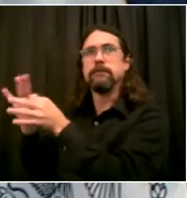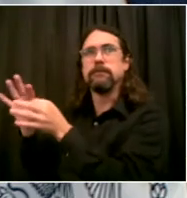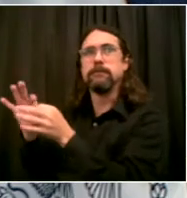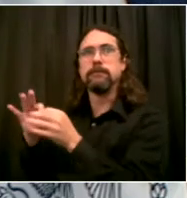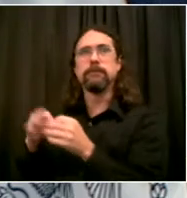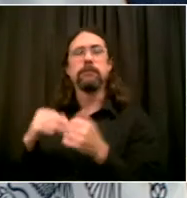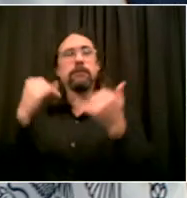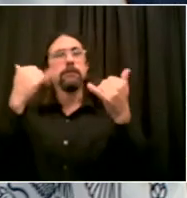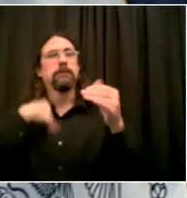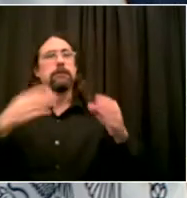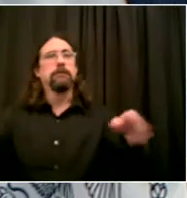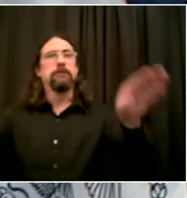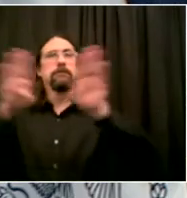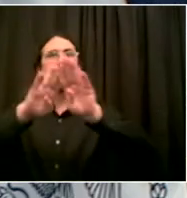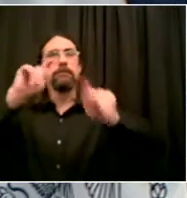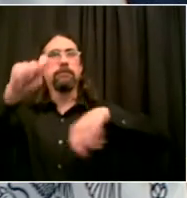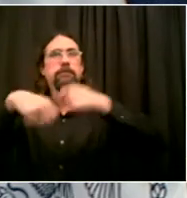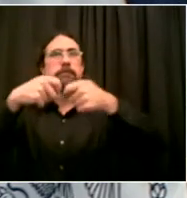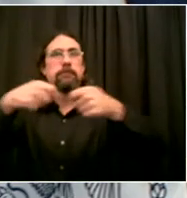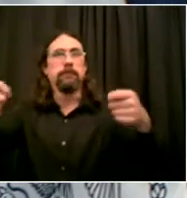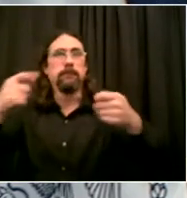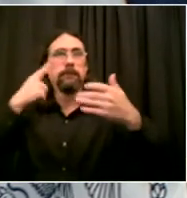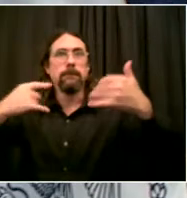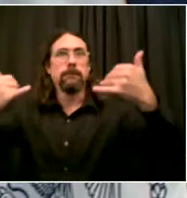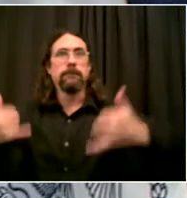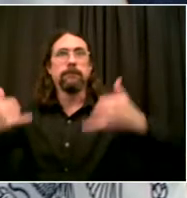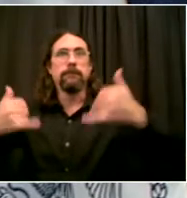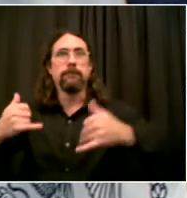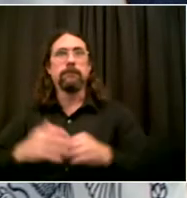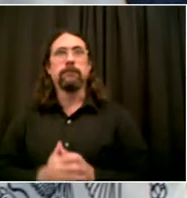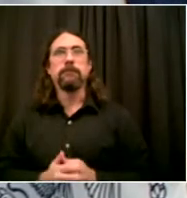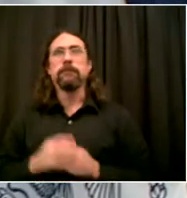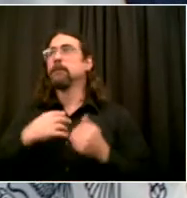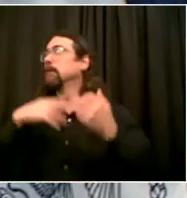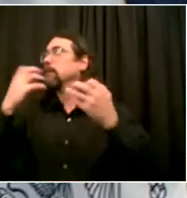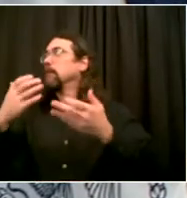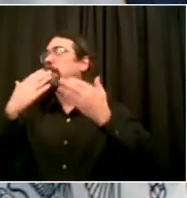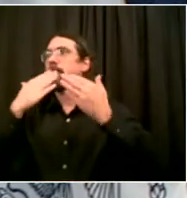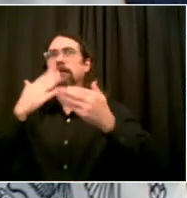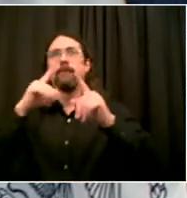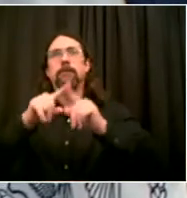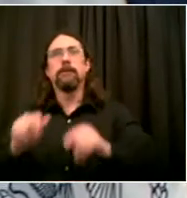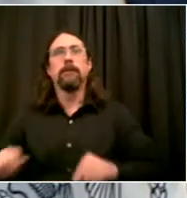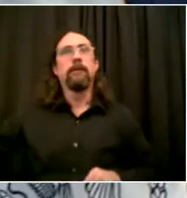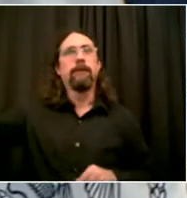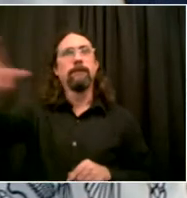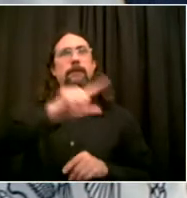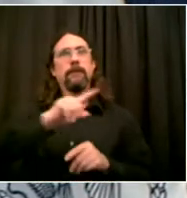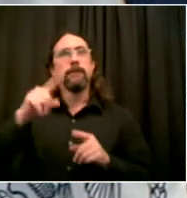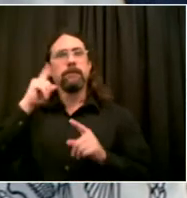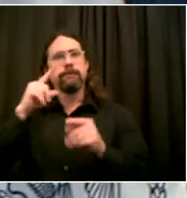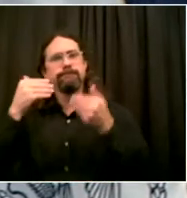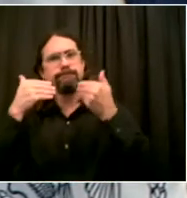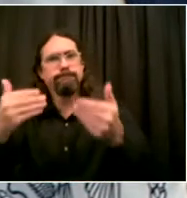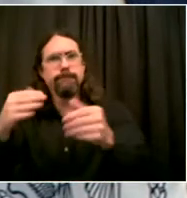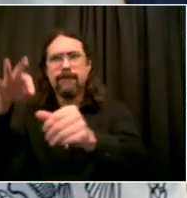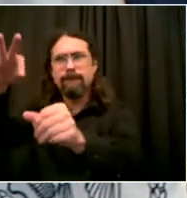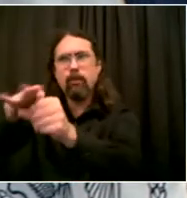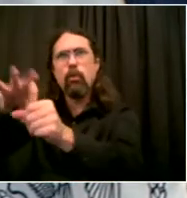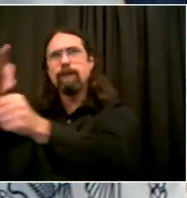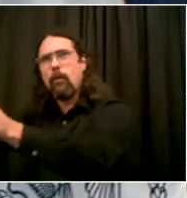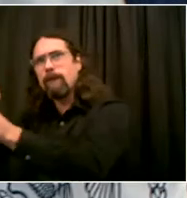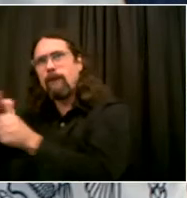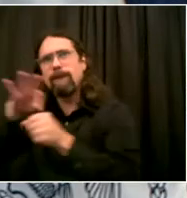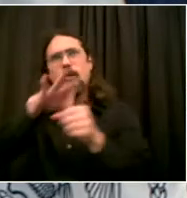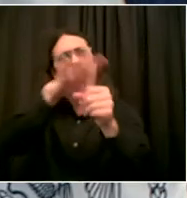of it's good and all of it is appreciated. I want to thank those good people working at the polls, volunteering to help out